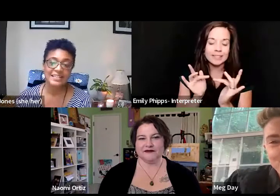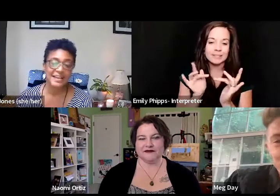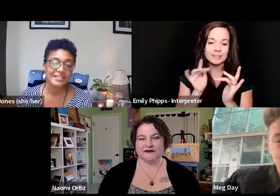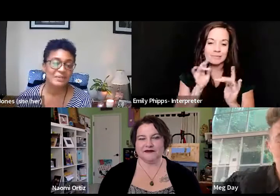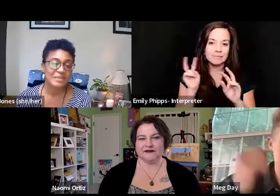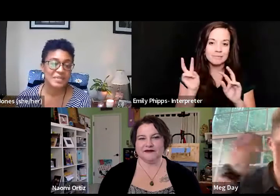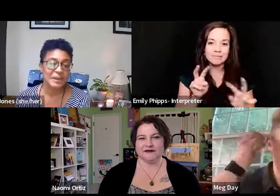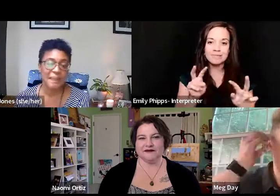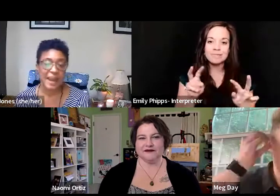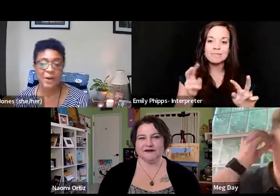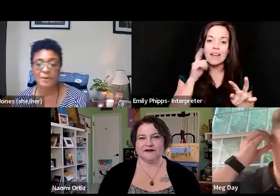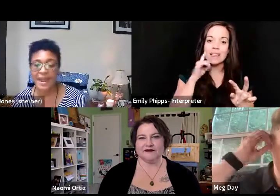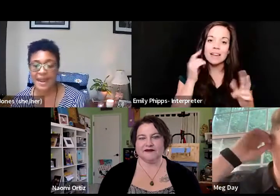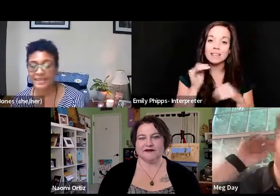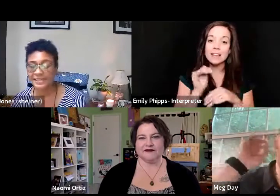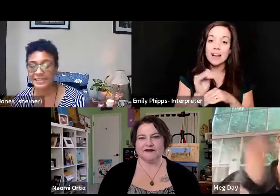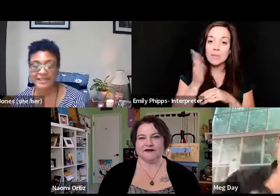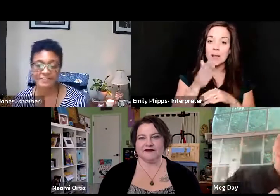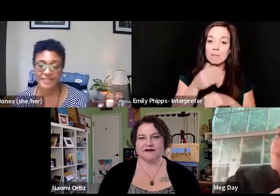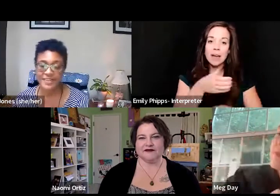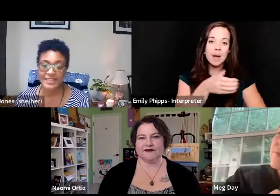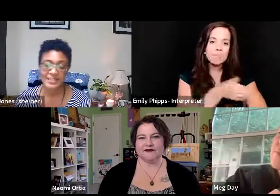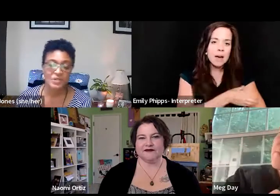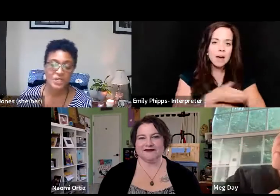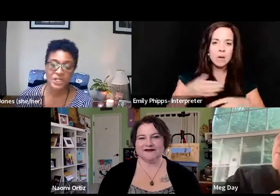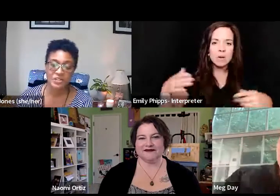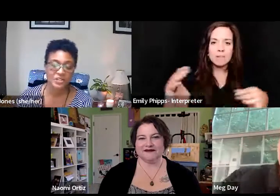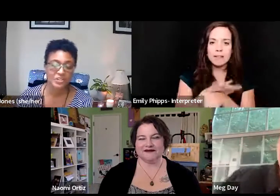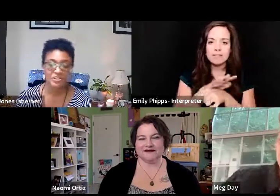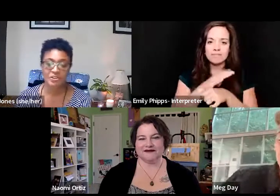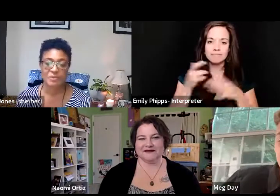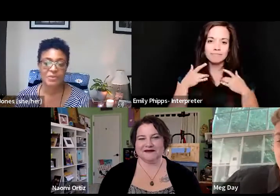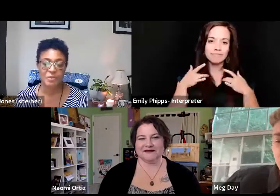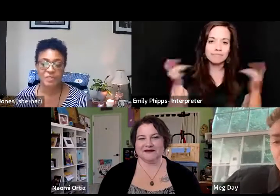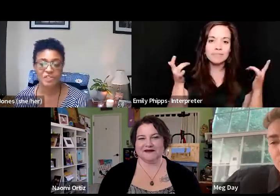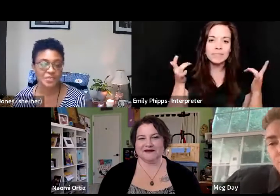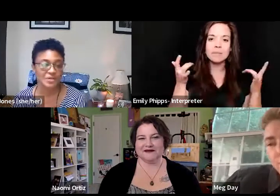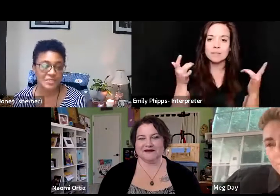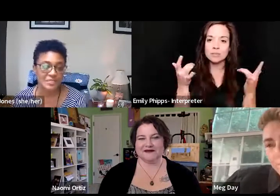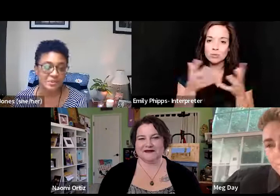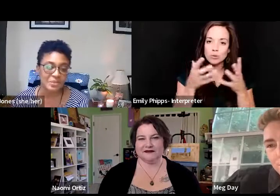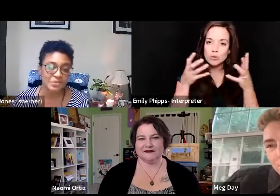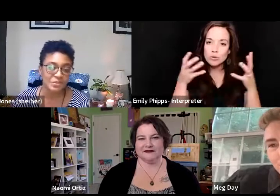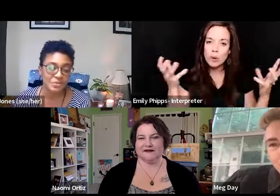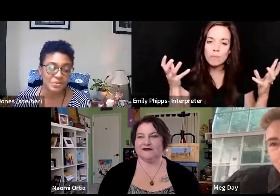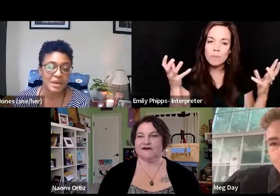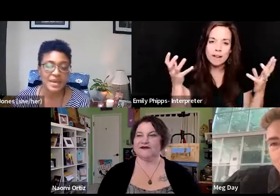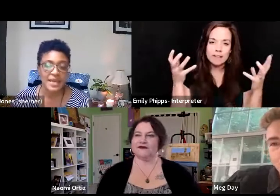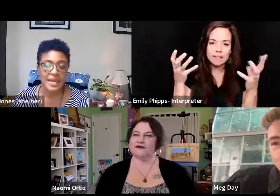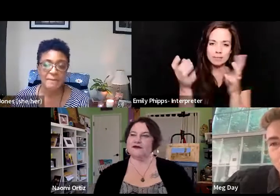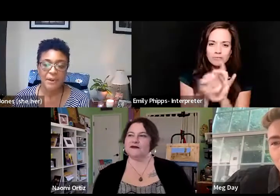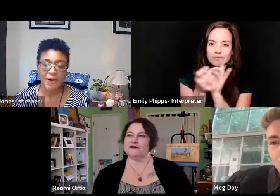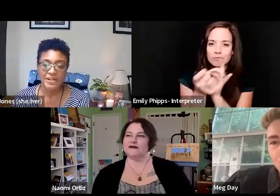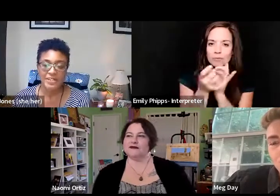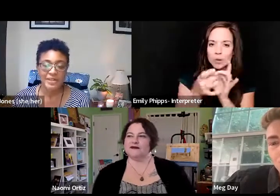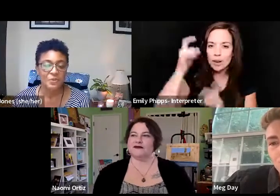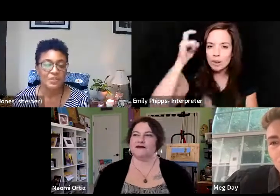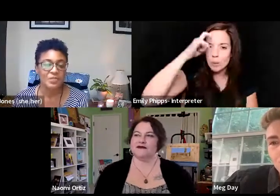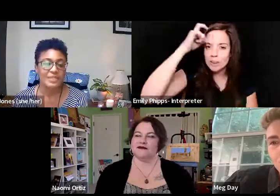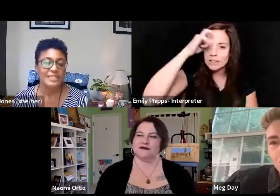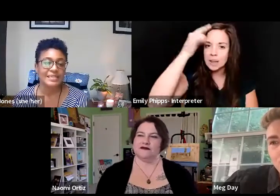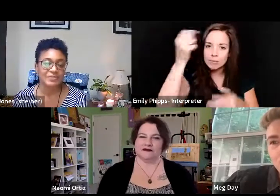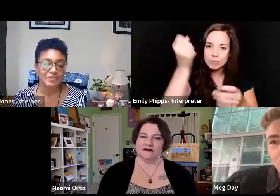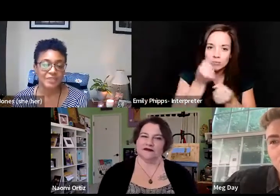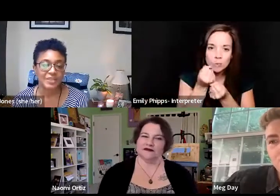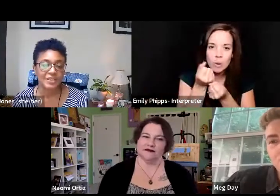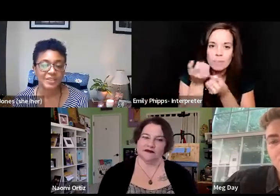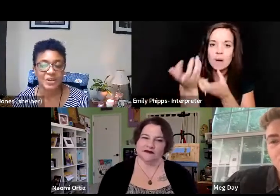think tonight's going to be a power-packed event where there's just going to be so much joy and wisdom to impart. I hope